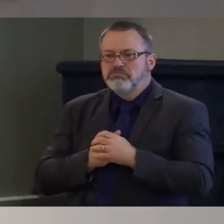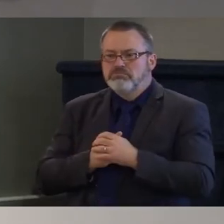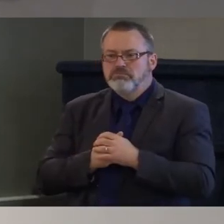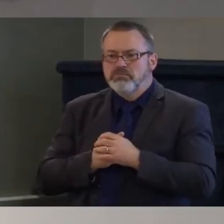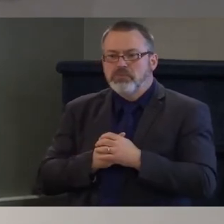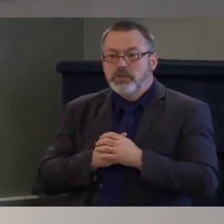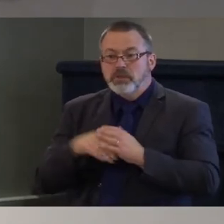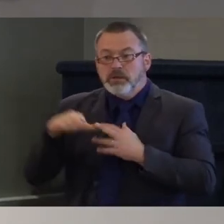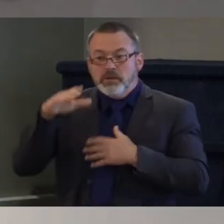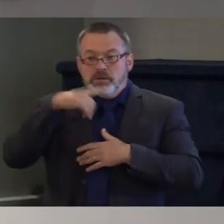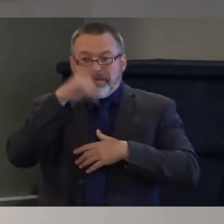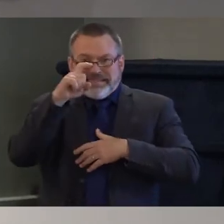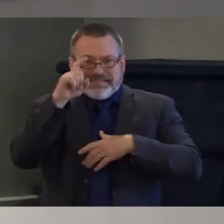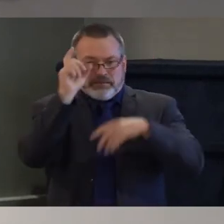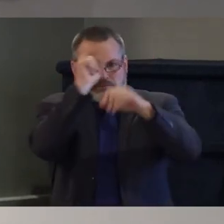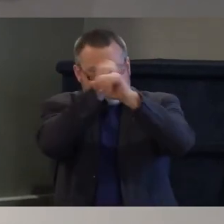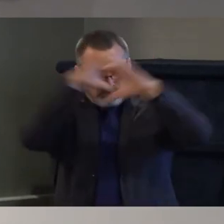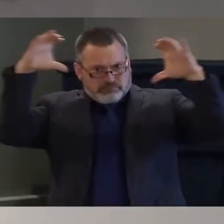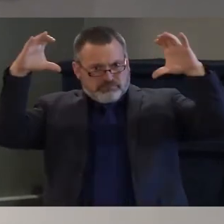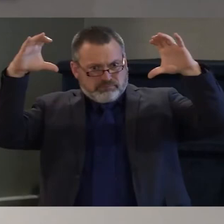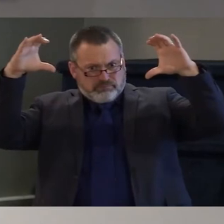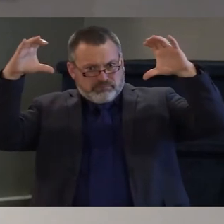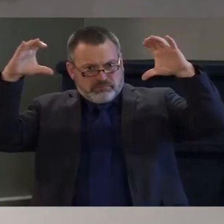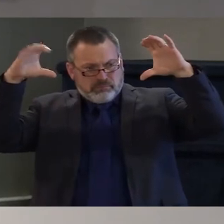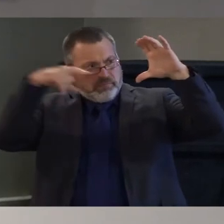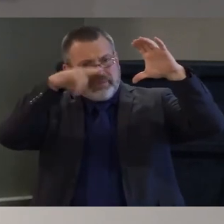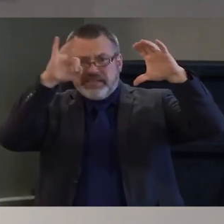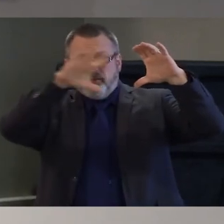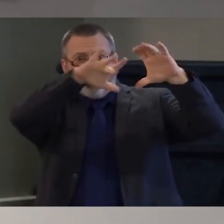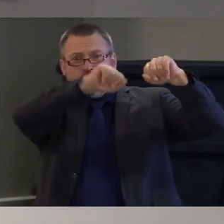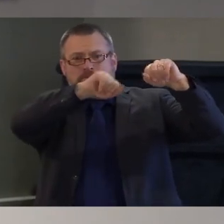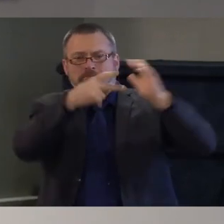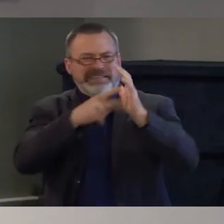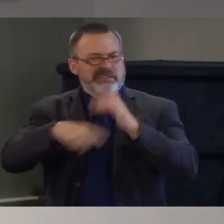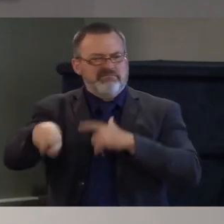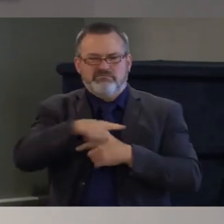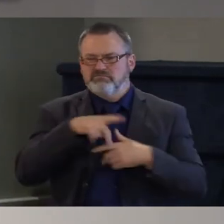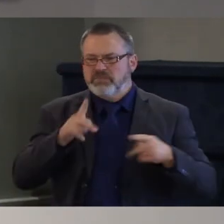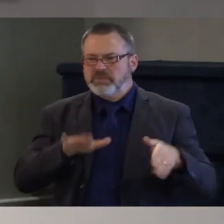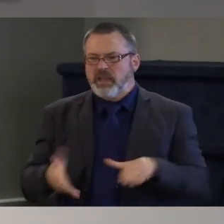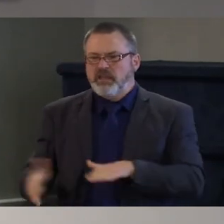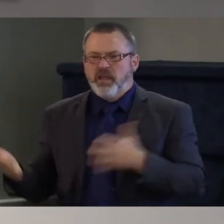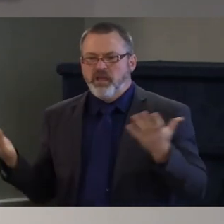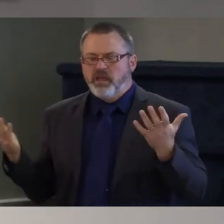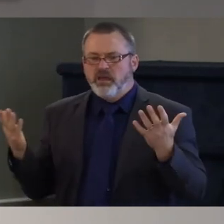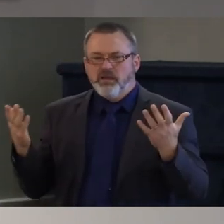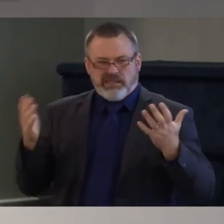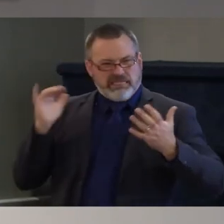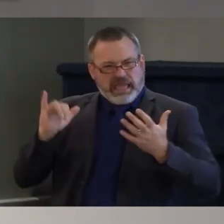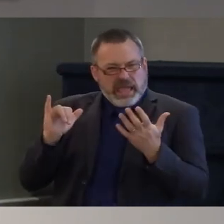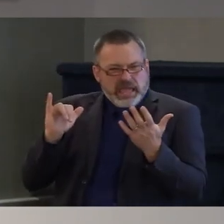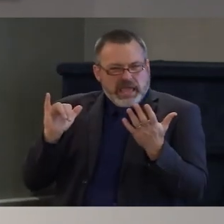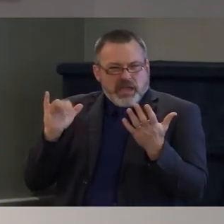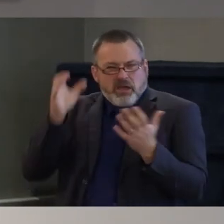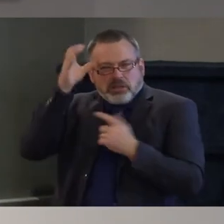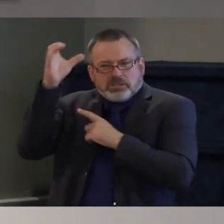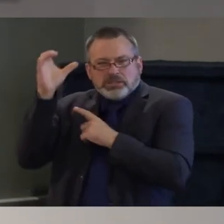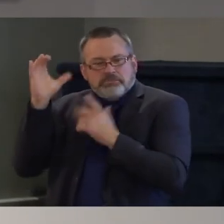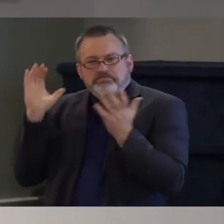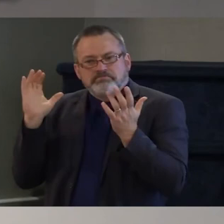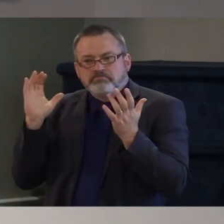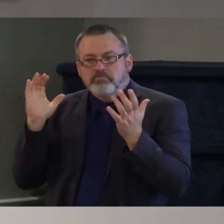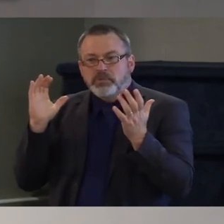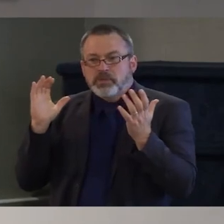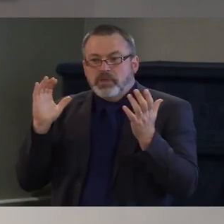so if you know in your heart that it's no longer useful to be changing the